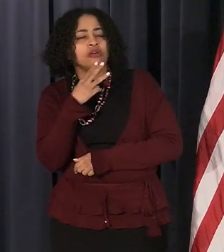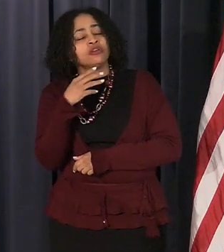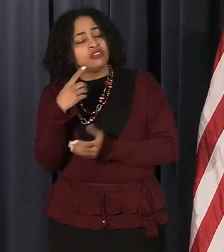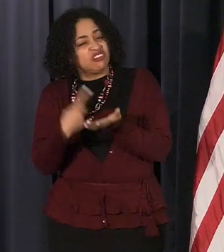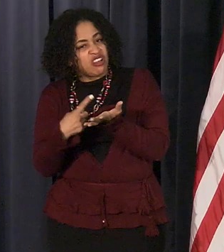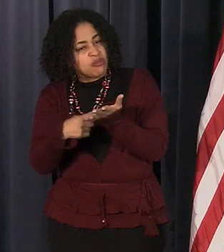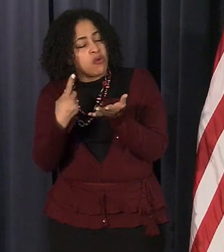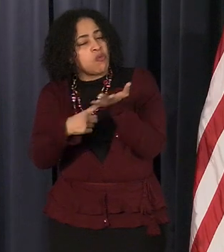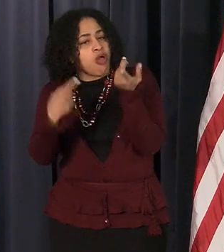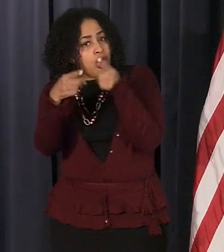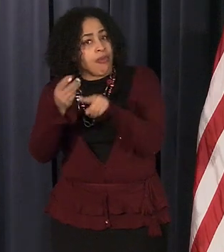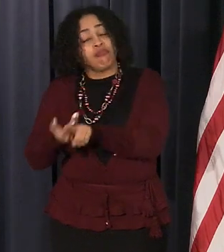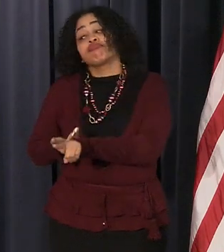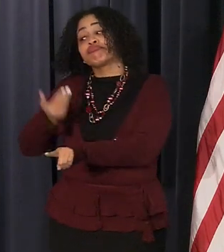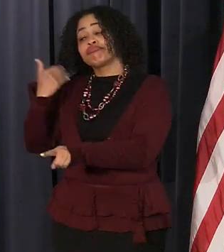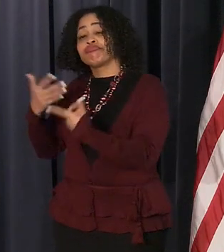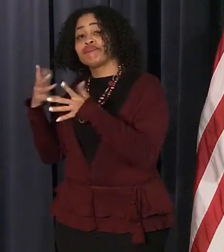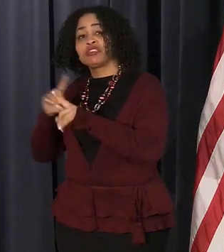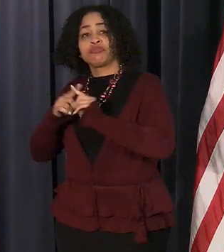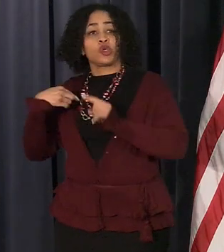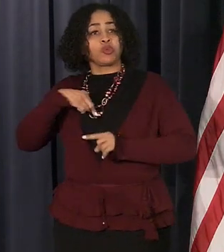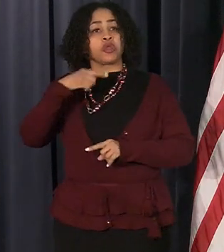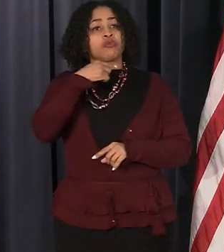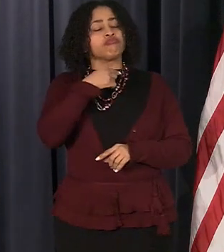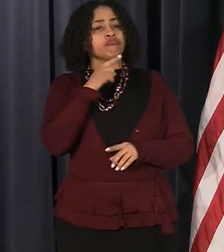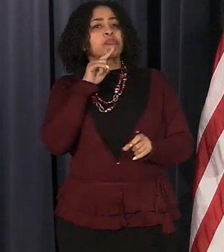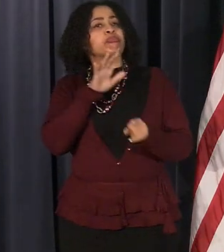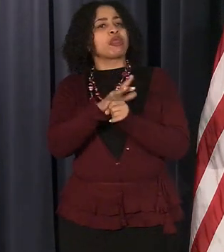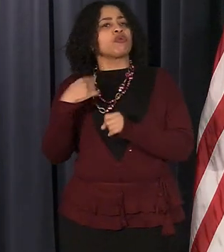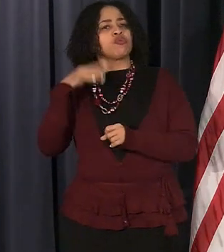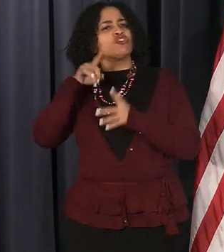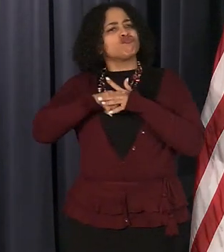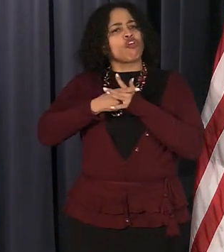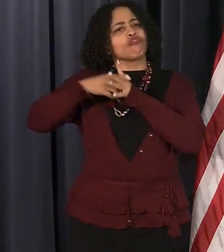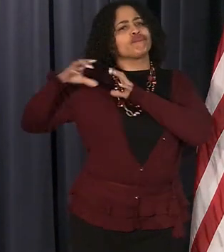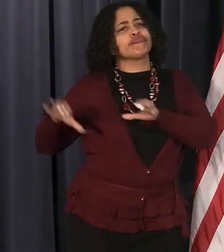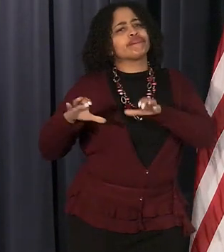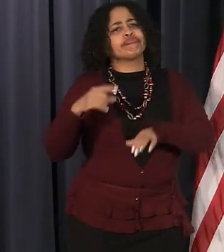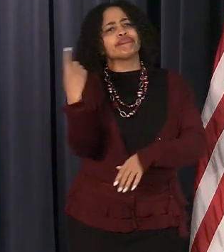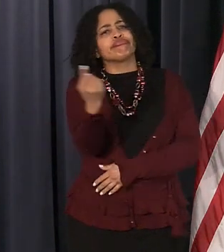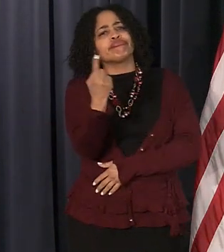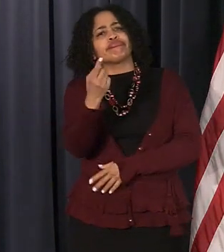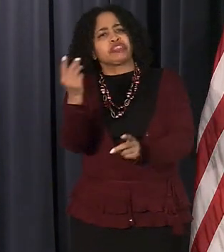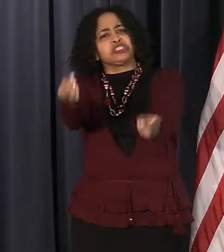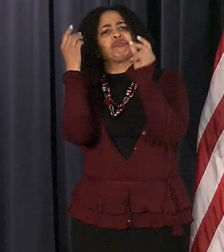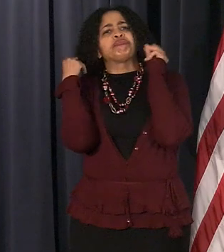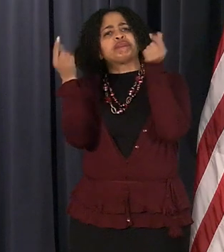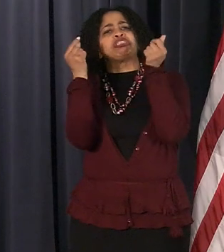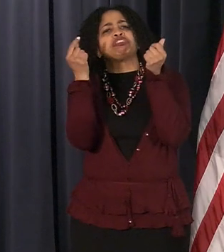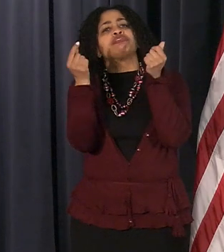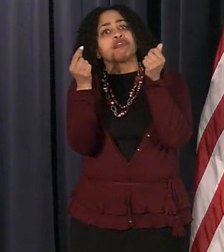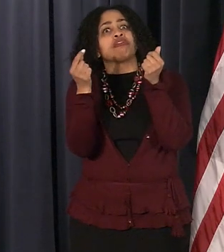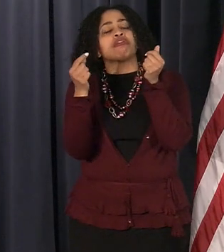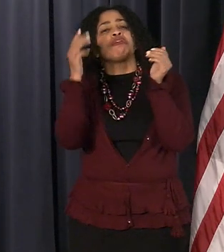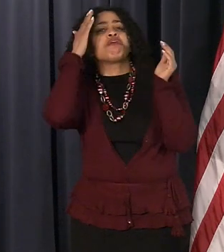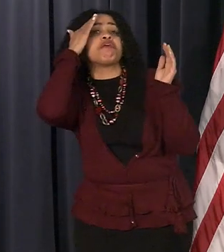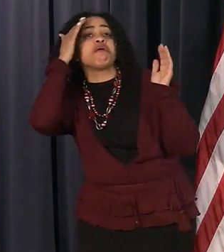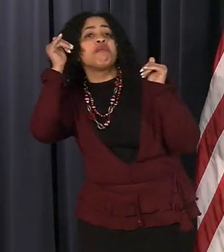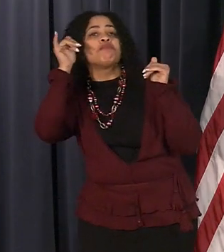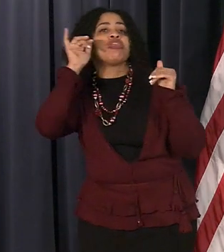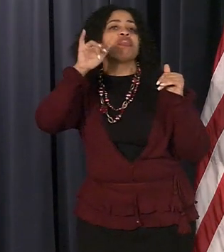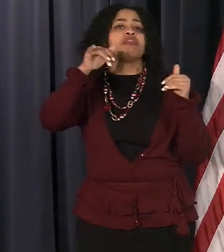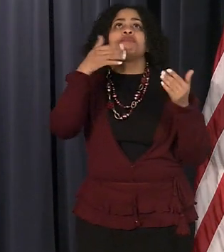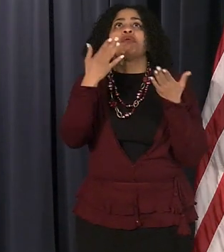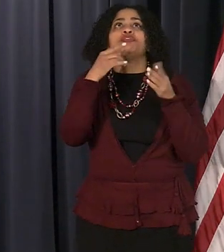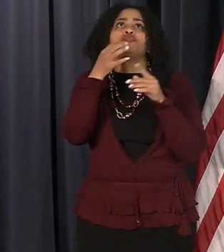happened then but we promised that we would start some actions immediately in the hopes of even as